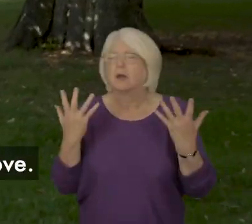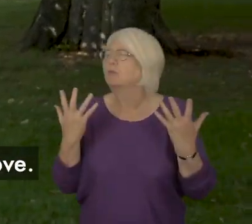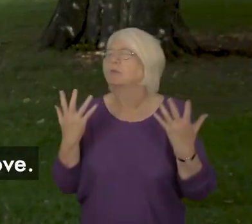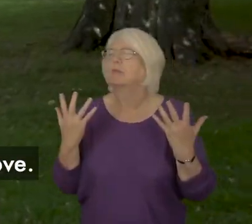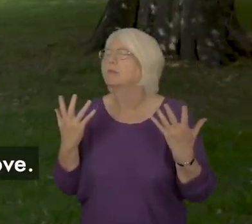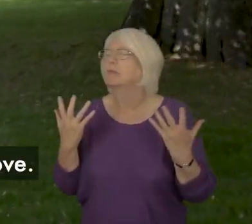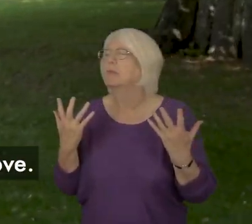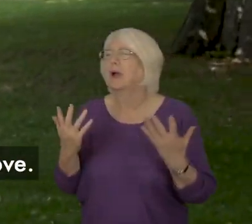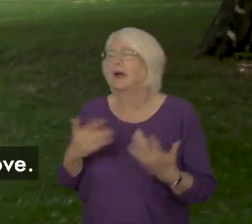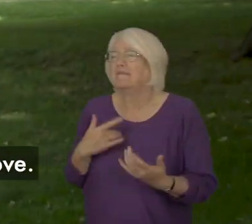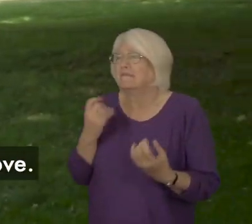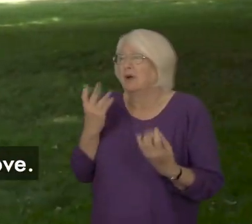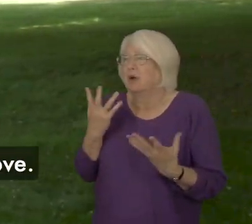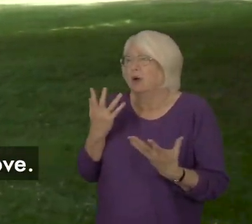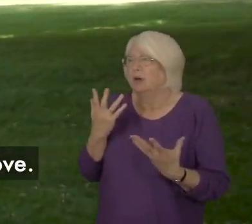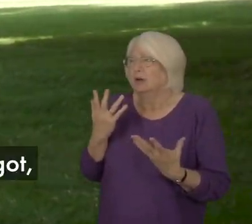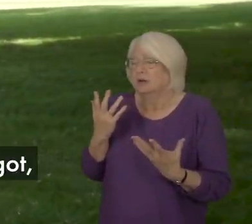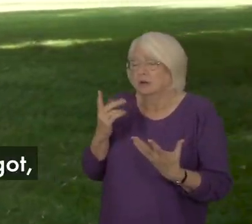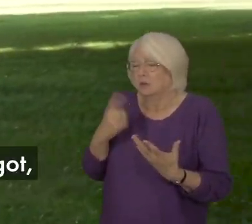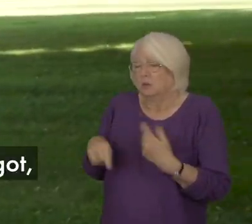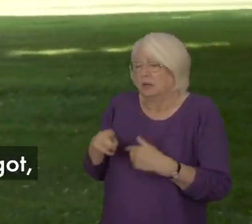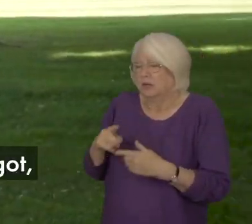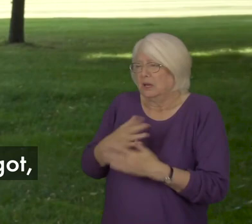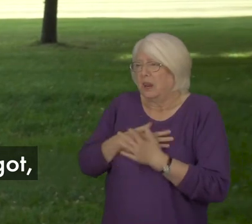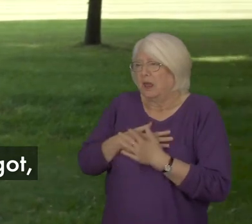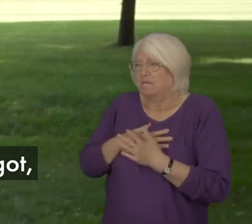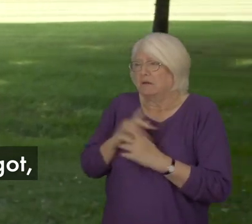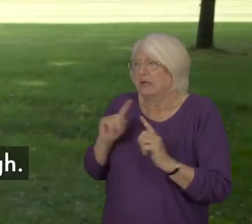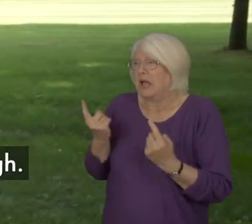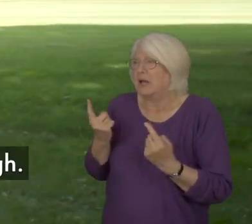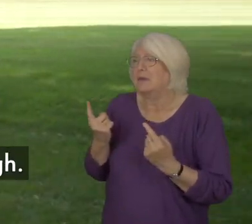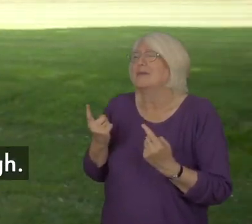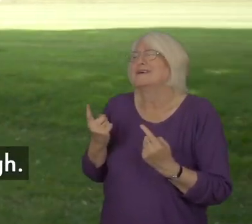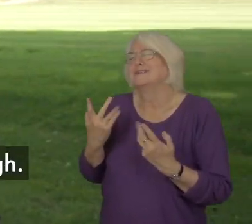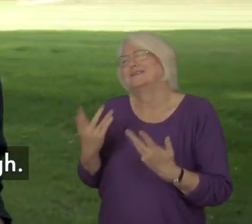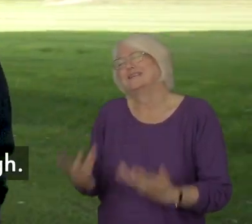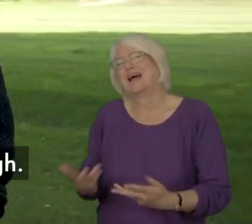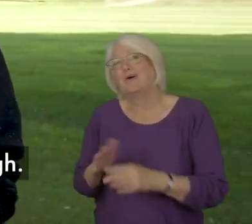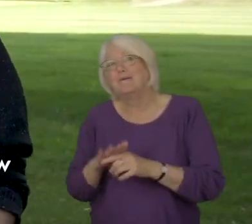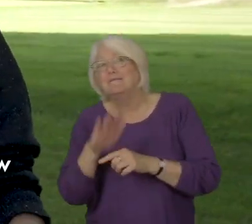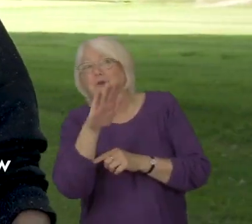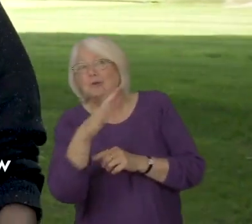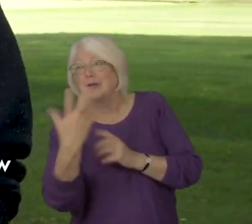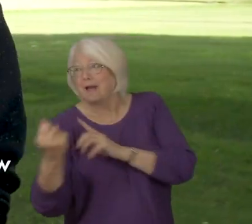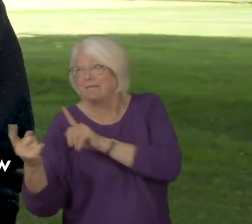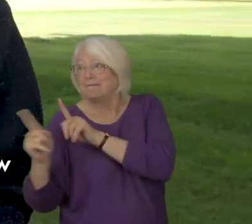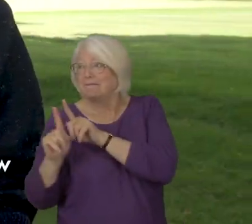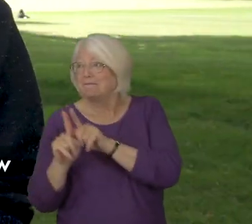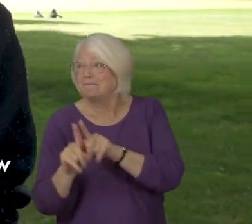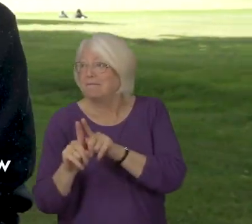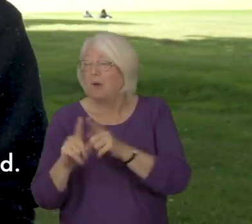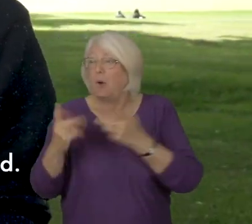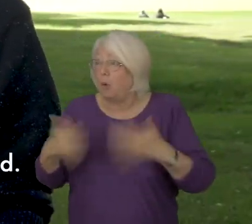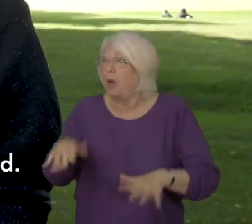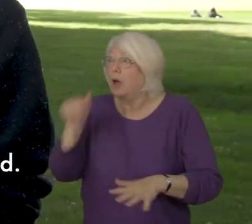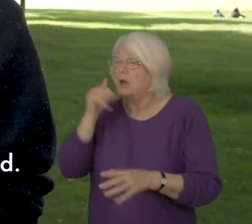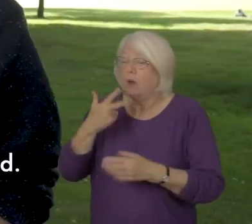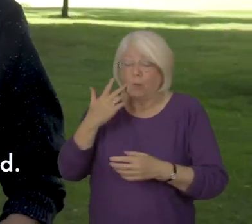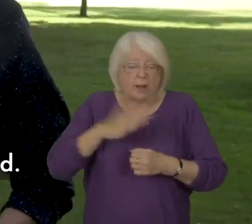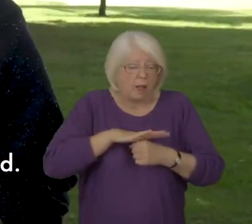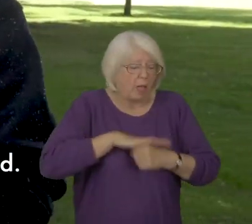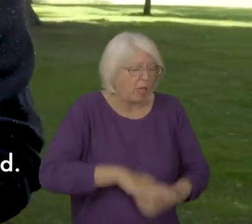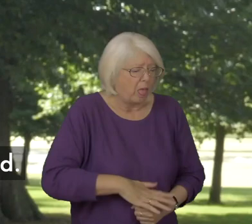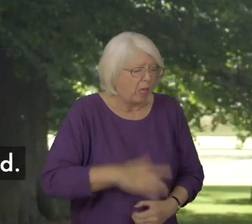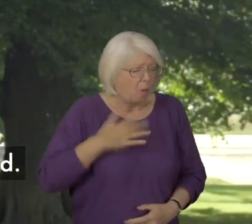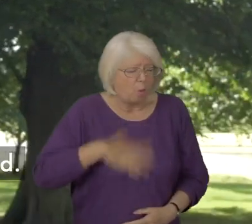worried we'd forgotten how to love. And when the future's all we've got well then that's got to be enough. All that I know is when I'm low that I have wanted